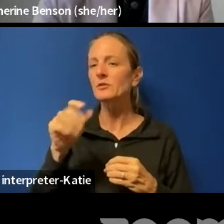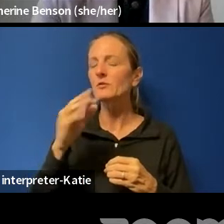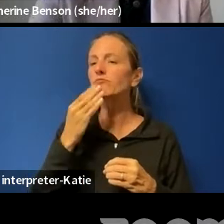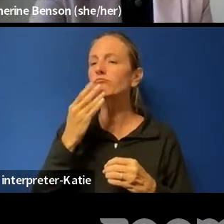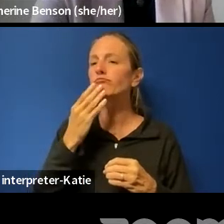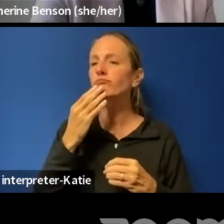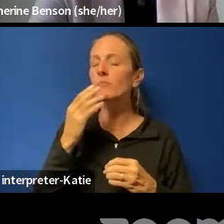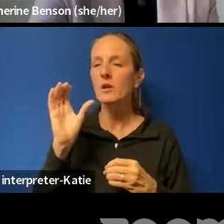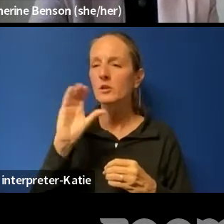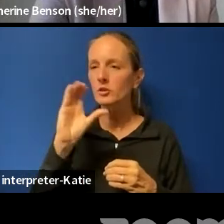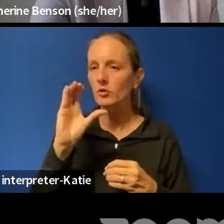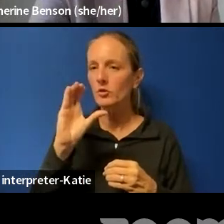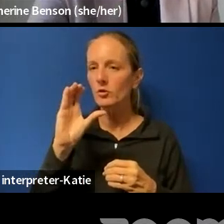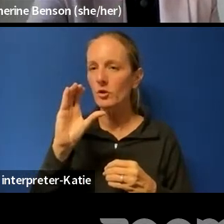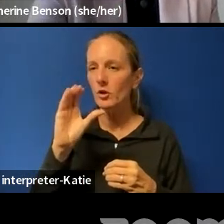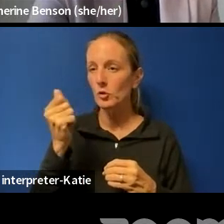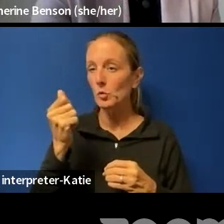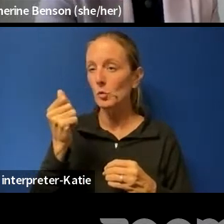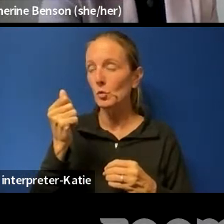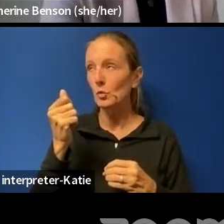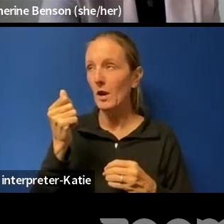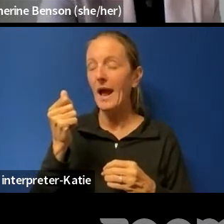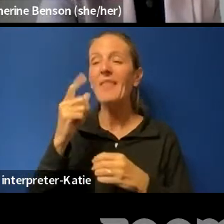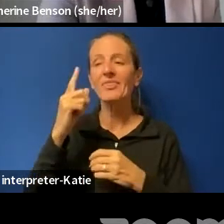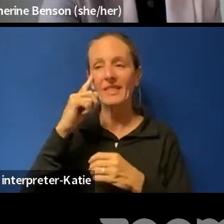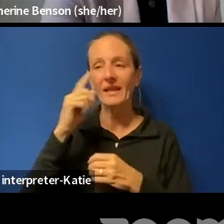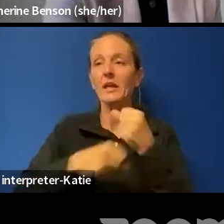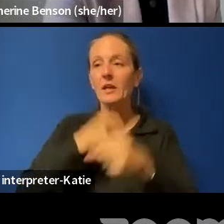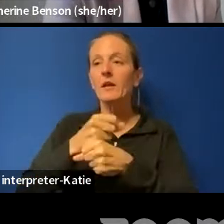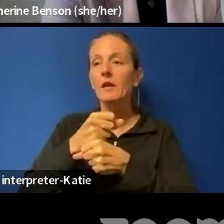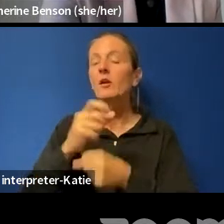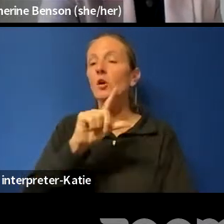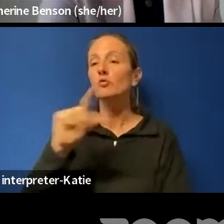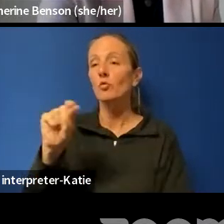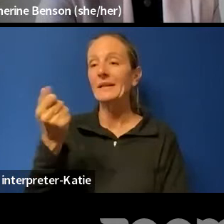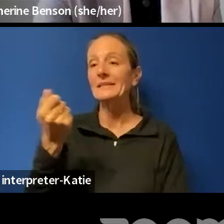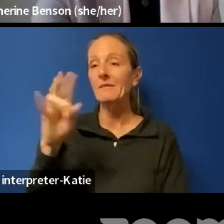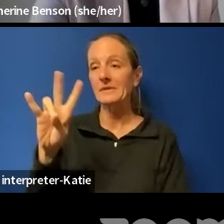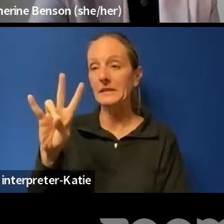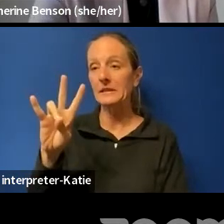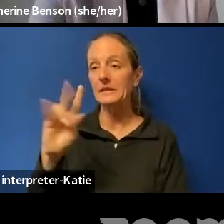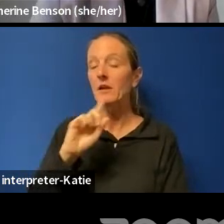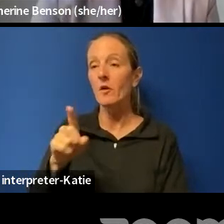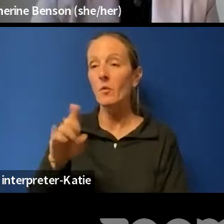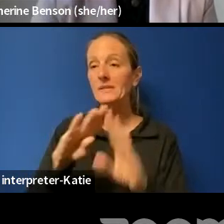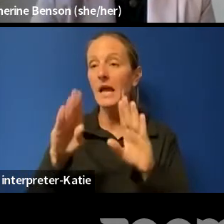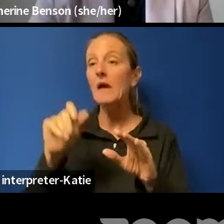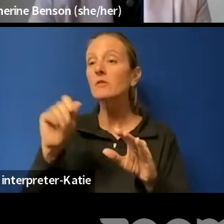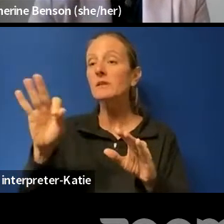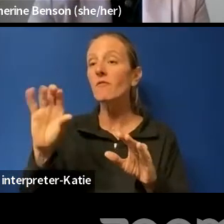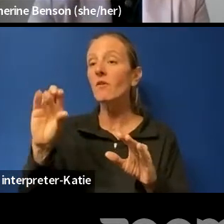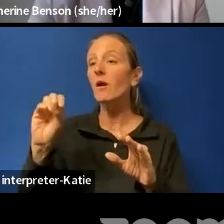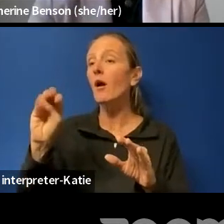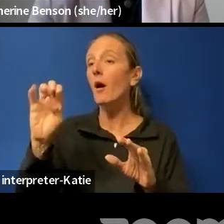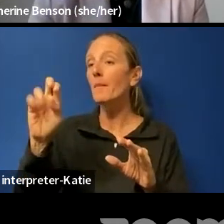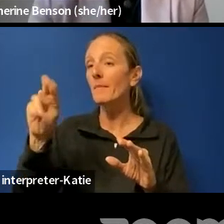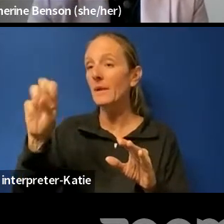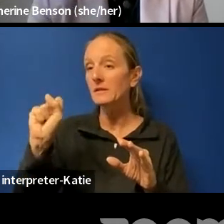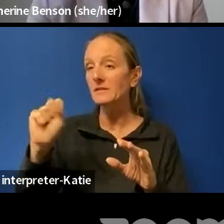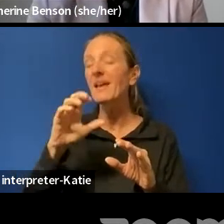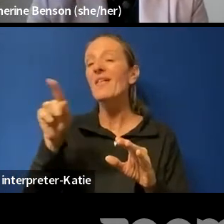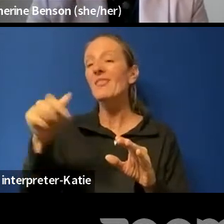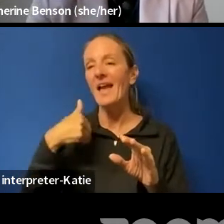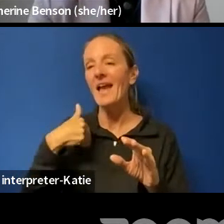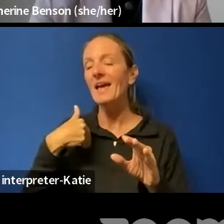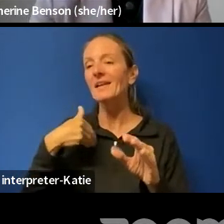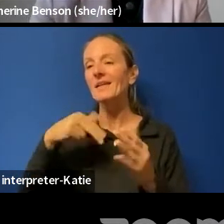in 2017, there was a house of commons committee, there's a privacy and ethics committee. It's a standing committee in the